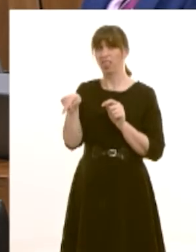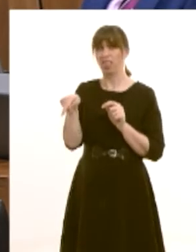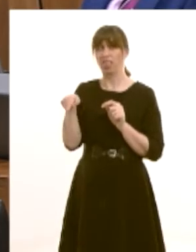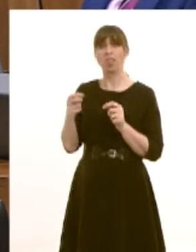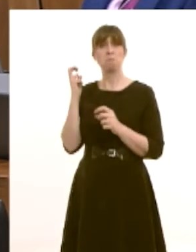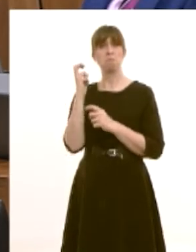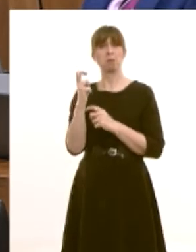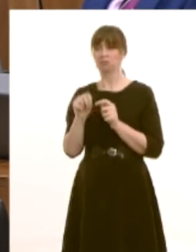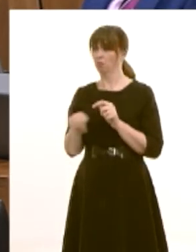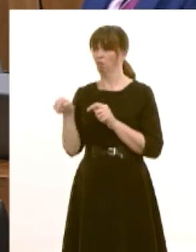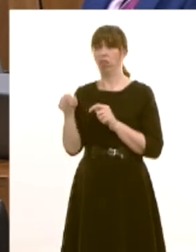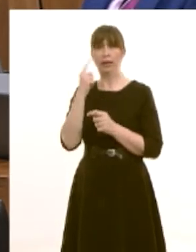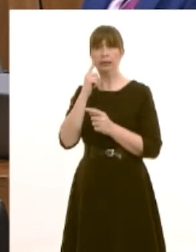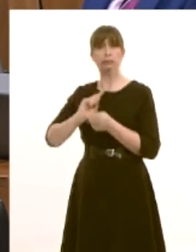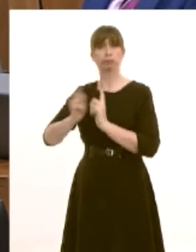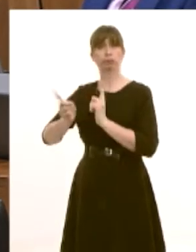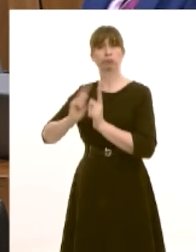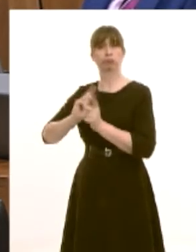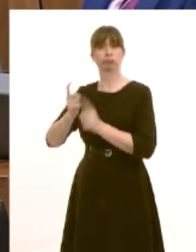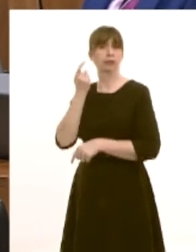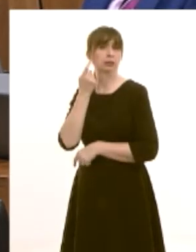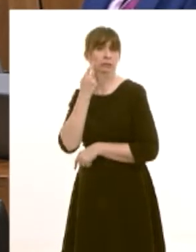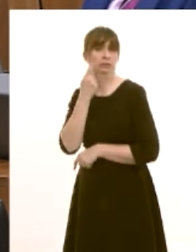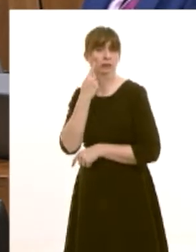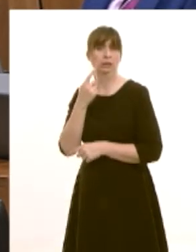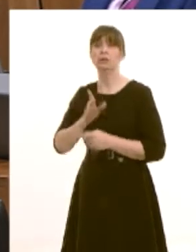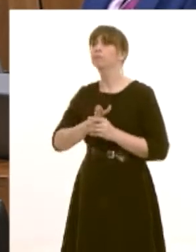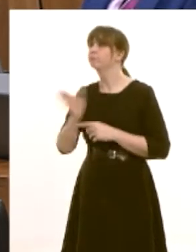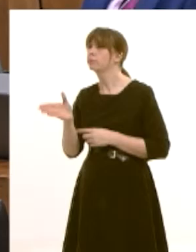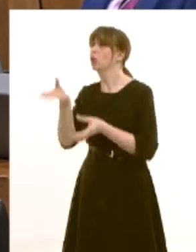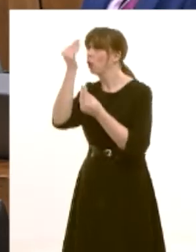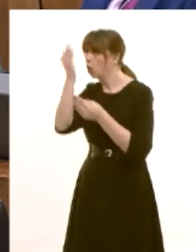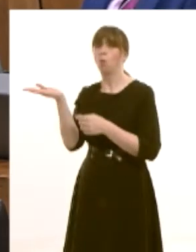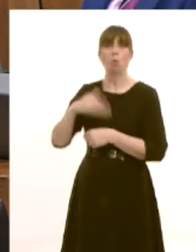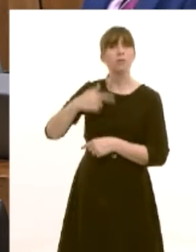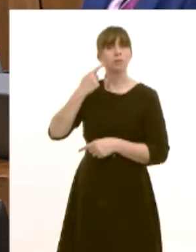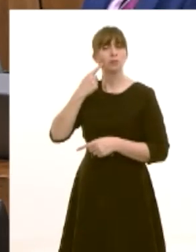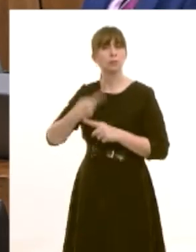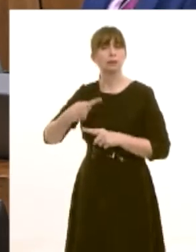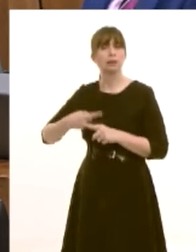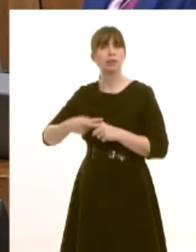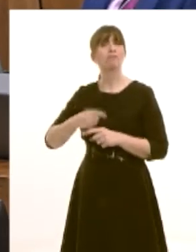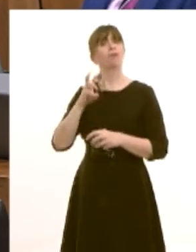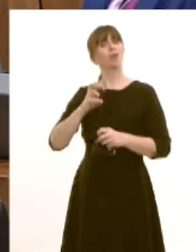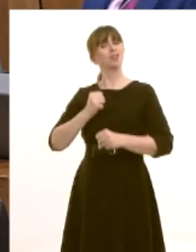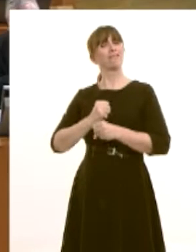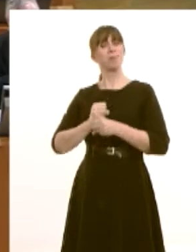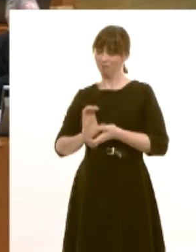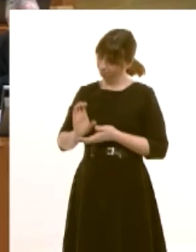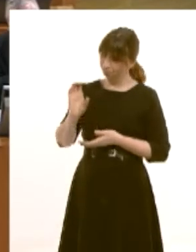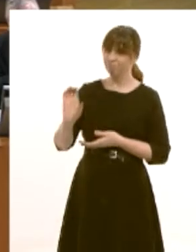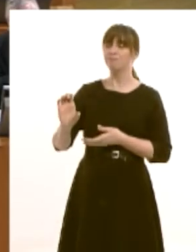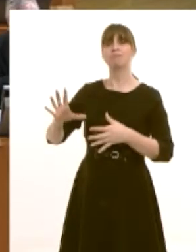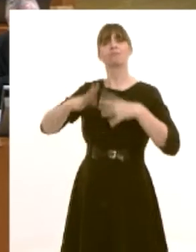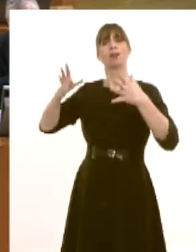students to to travel uh to the uh the campus in order to uh to learn there so yes another example of the welsh government investing in